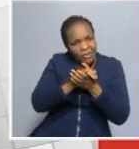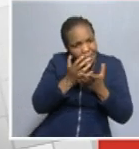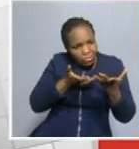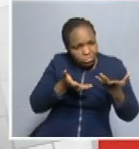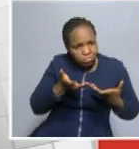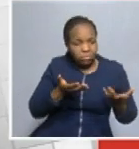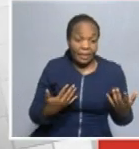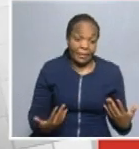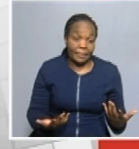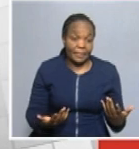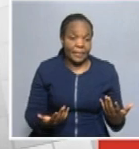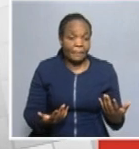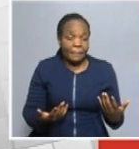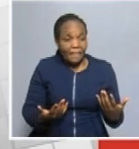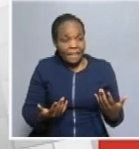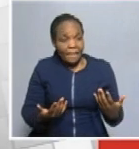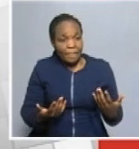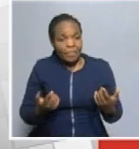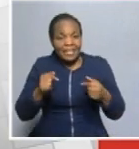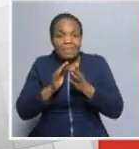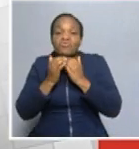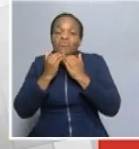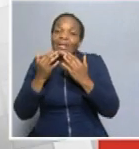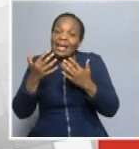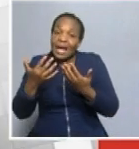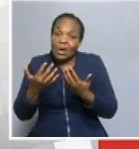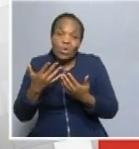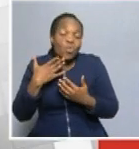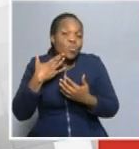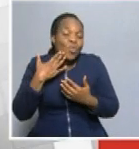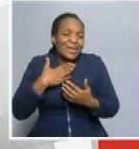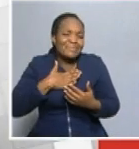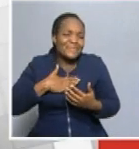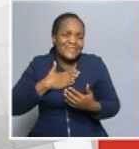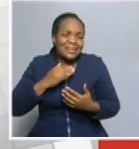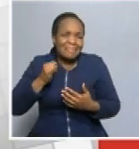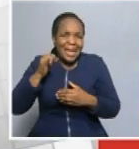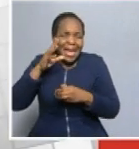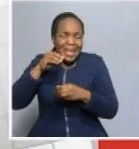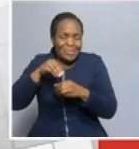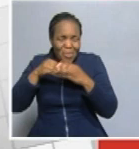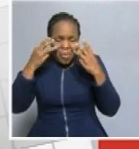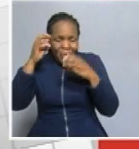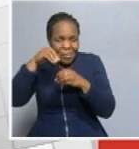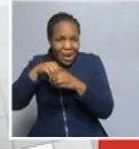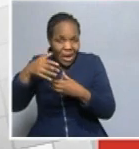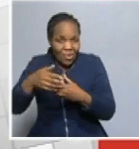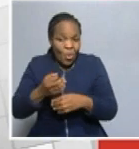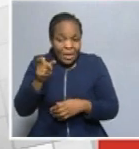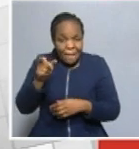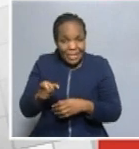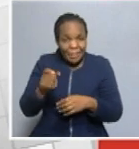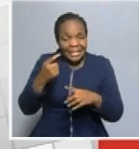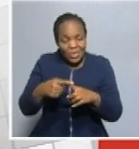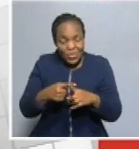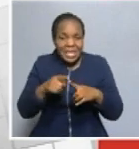I think what is also incredibly important, especially when negative emotions are concerned, is that one must practice being